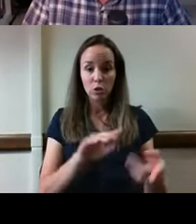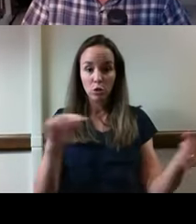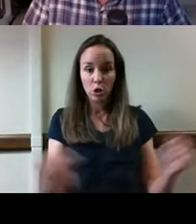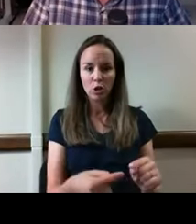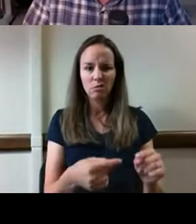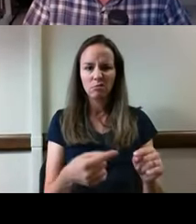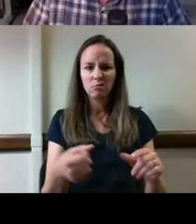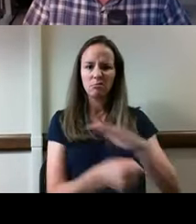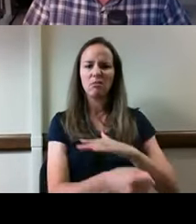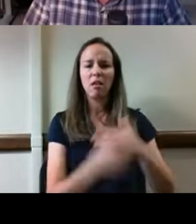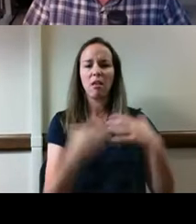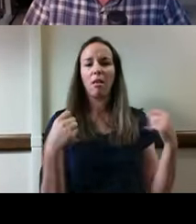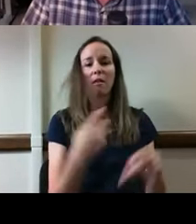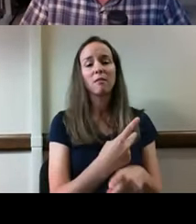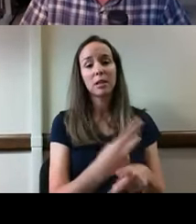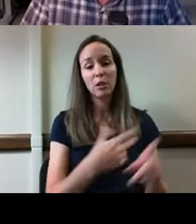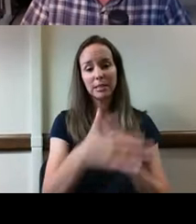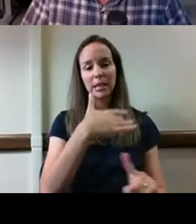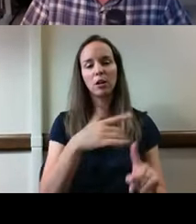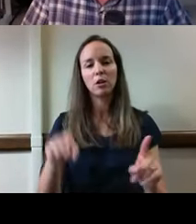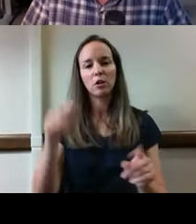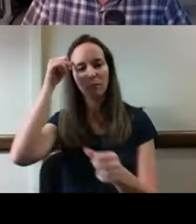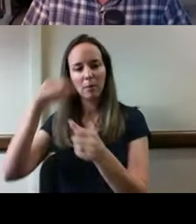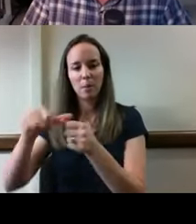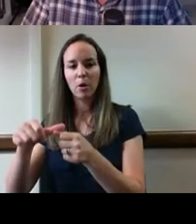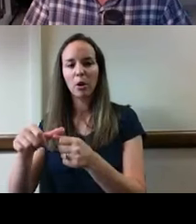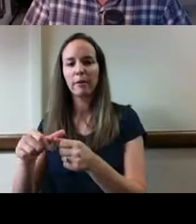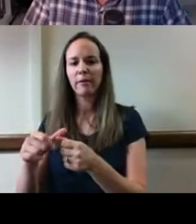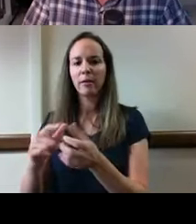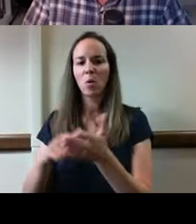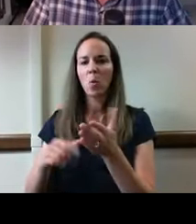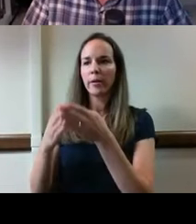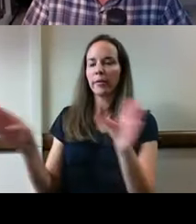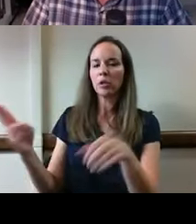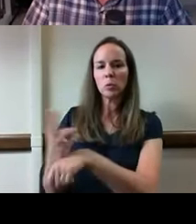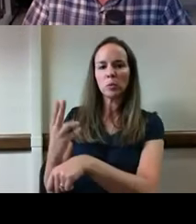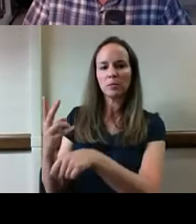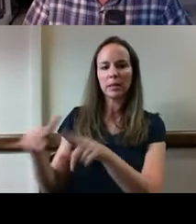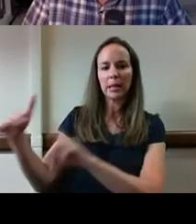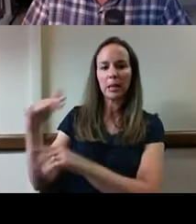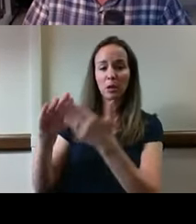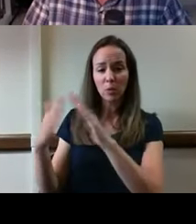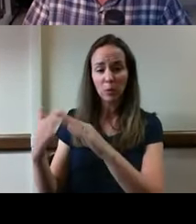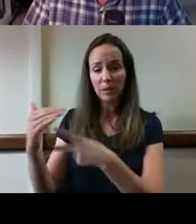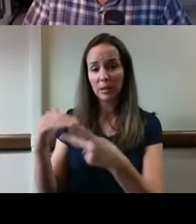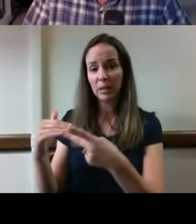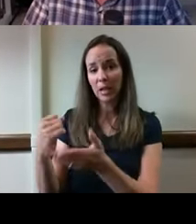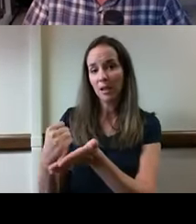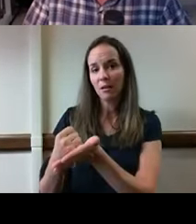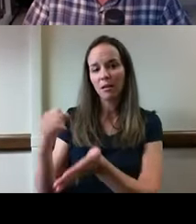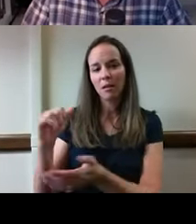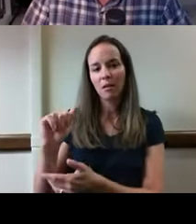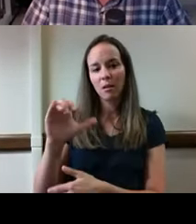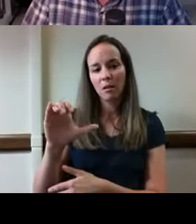took into consideration. Custom and usage in the community, the accreditation requirements of the